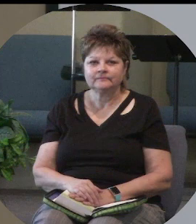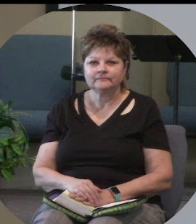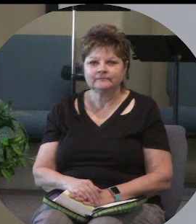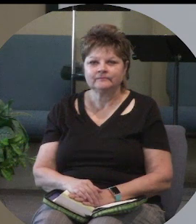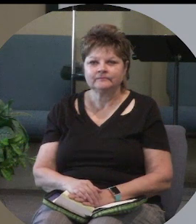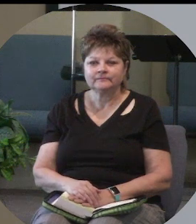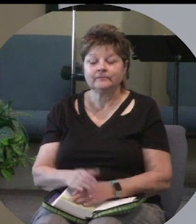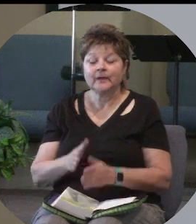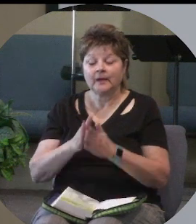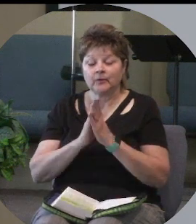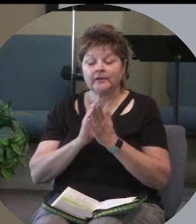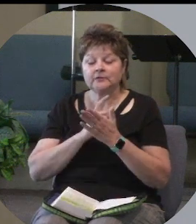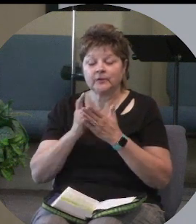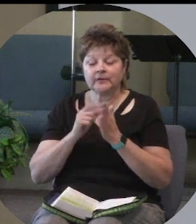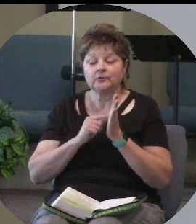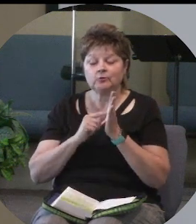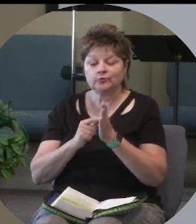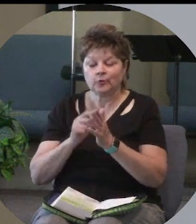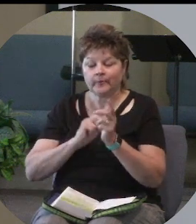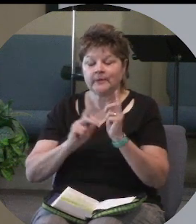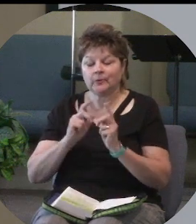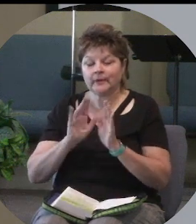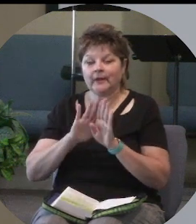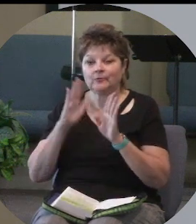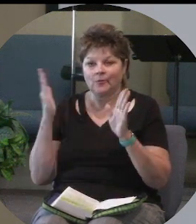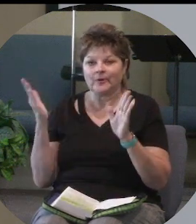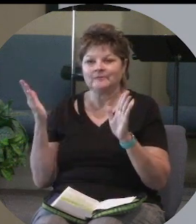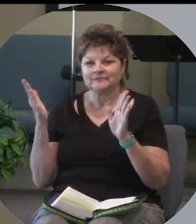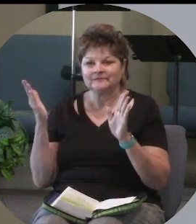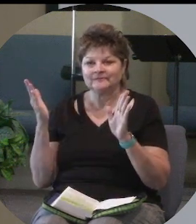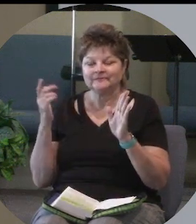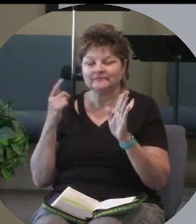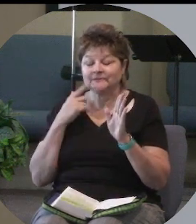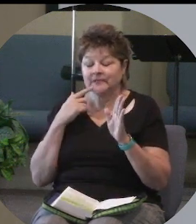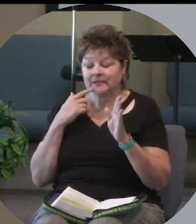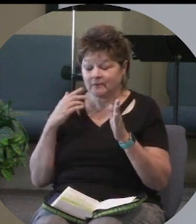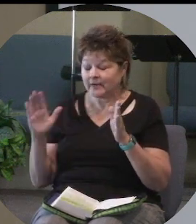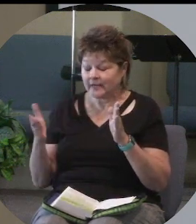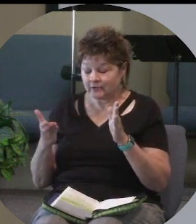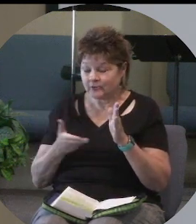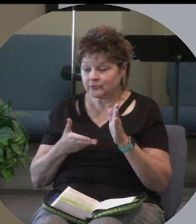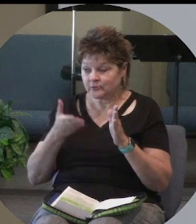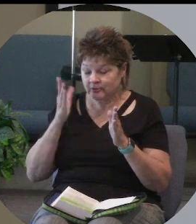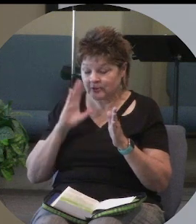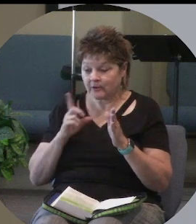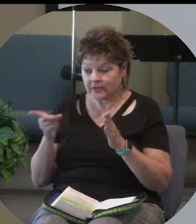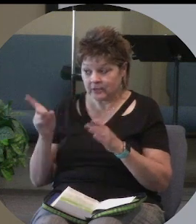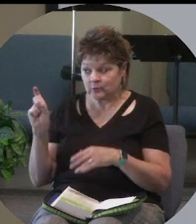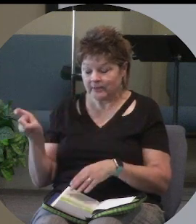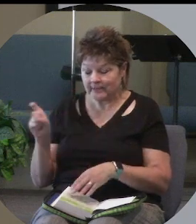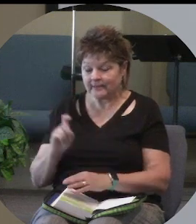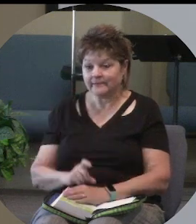I pray this week you show people that door say let me introduce you to the God you need